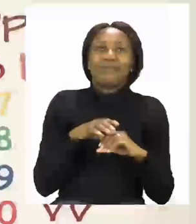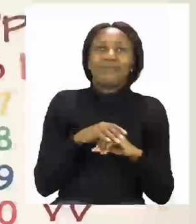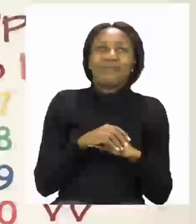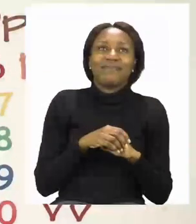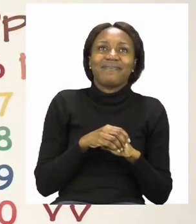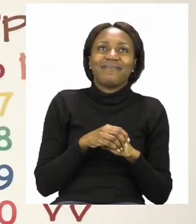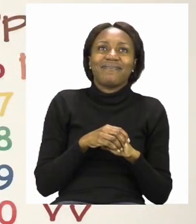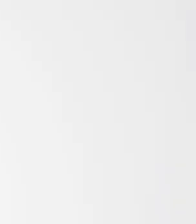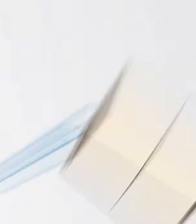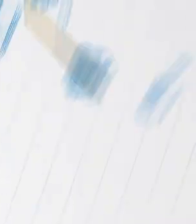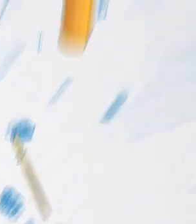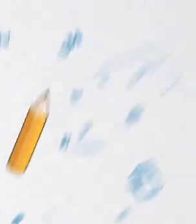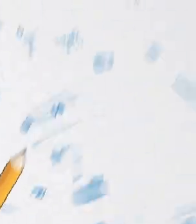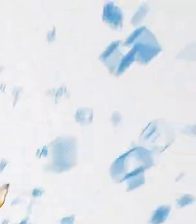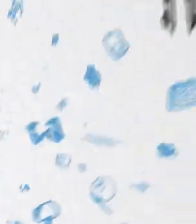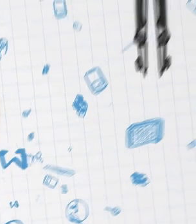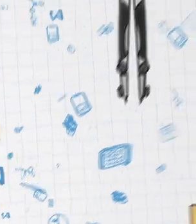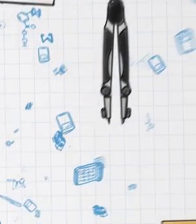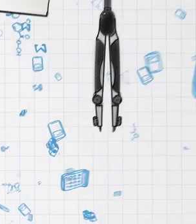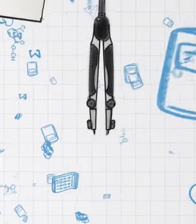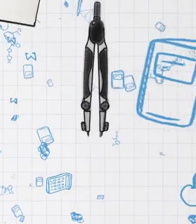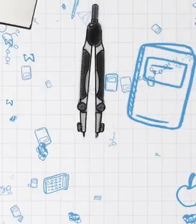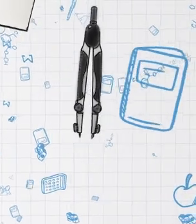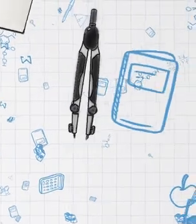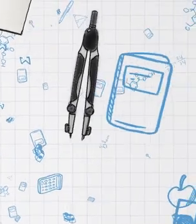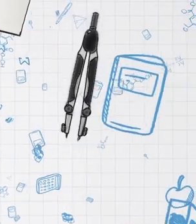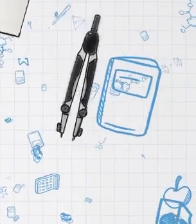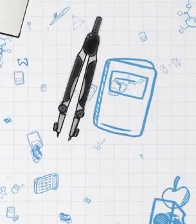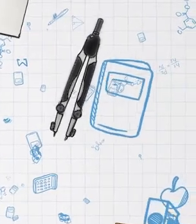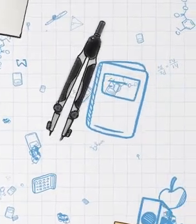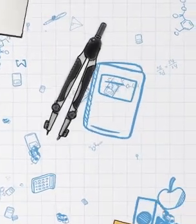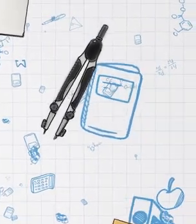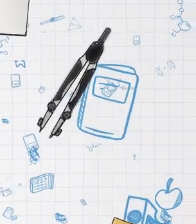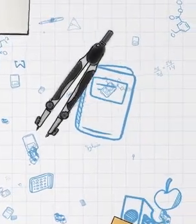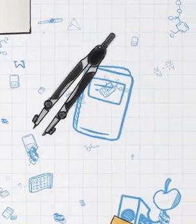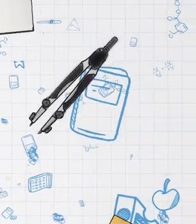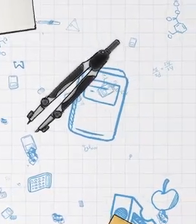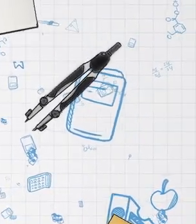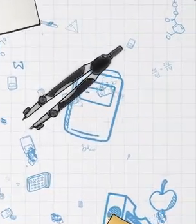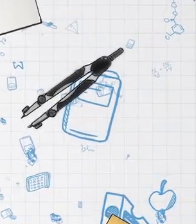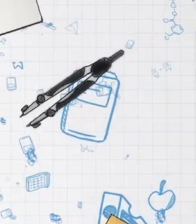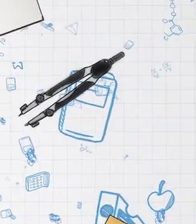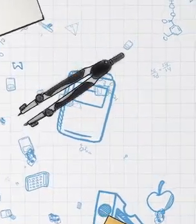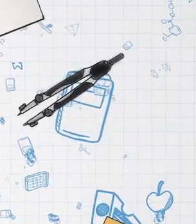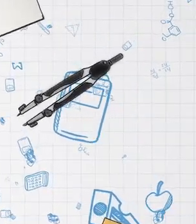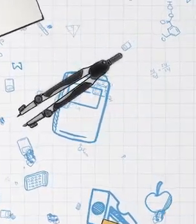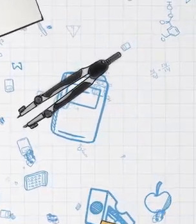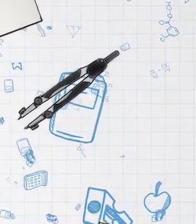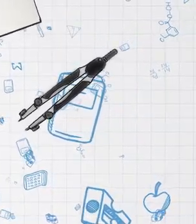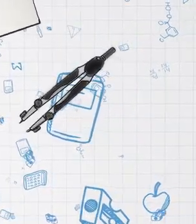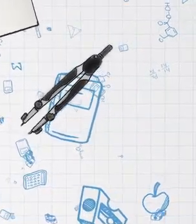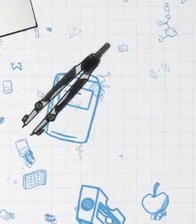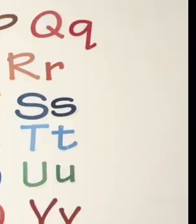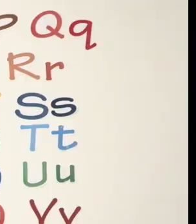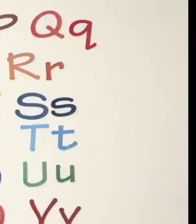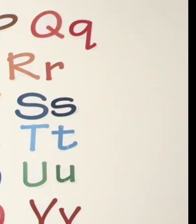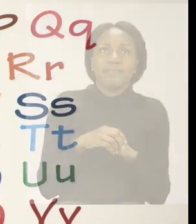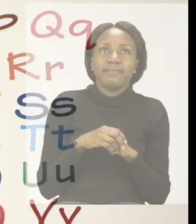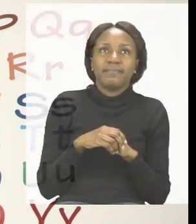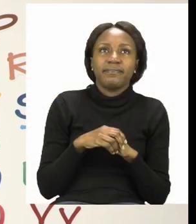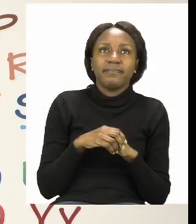the number 11.